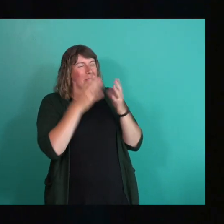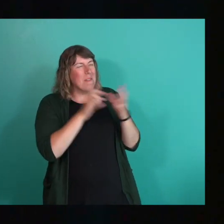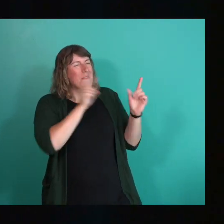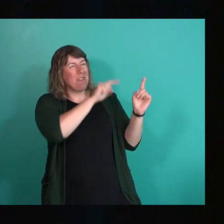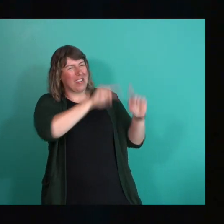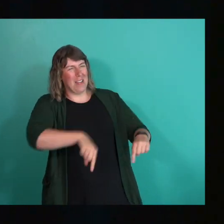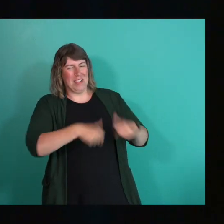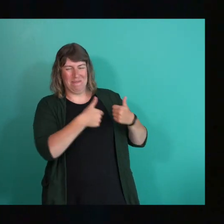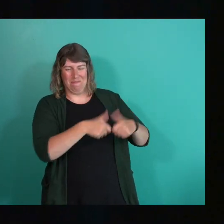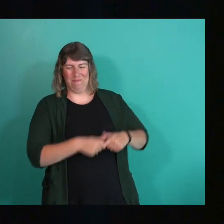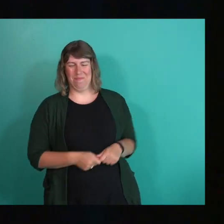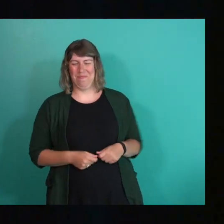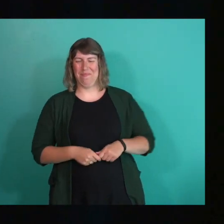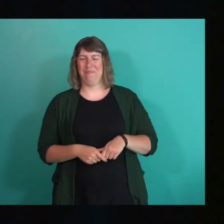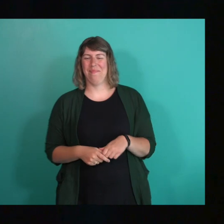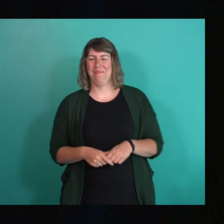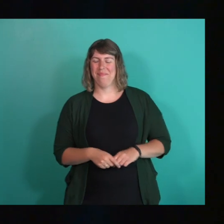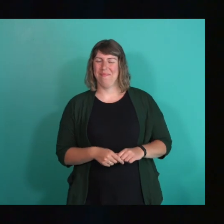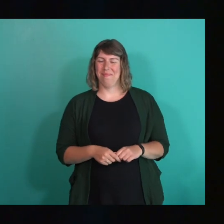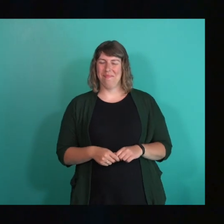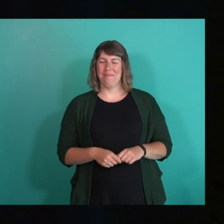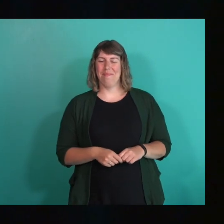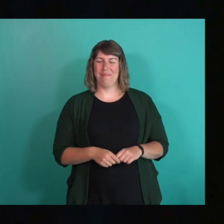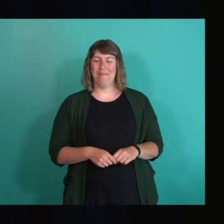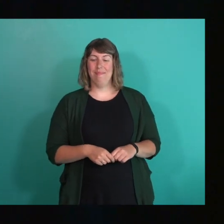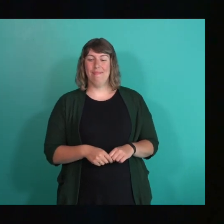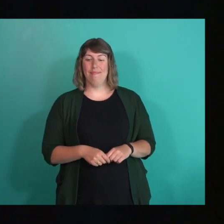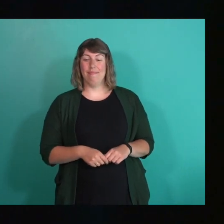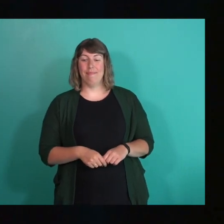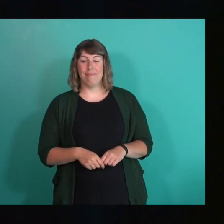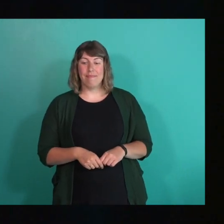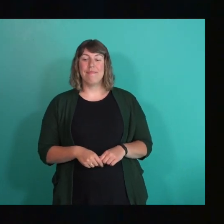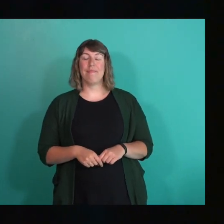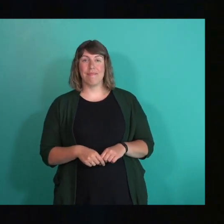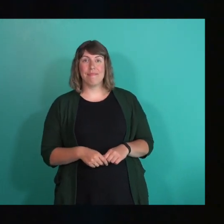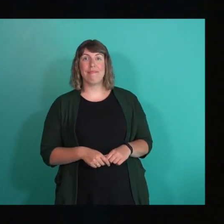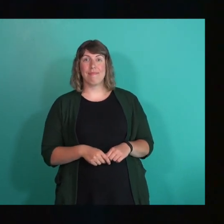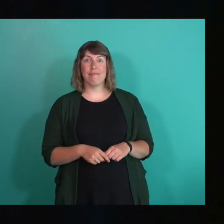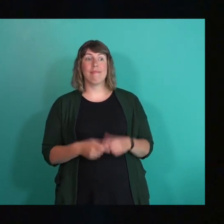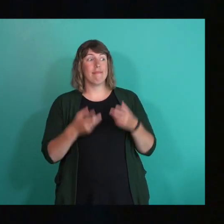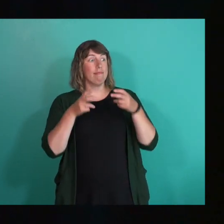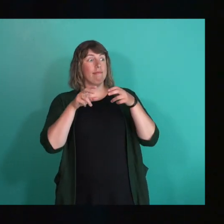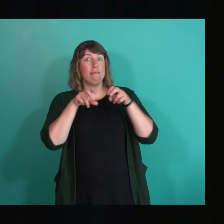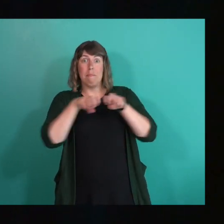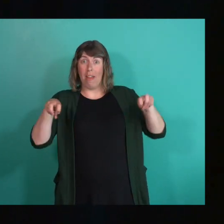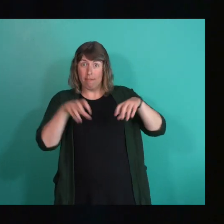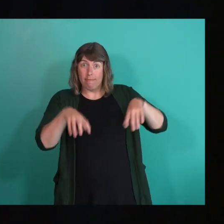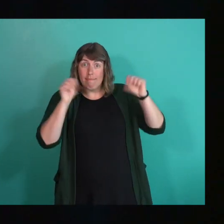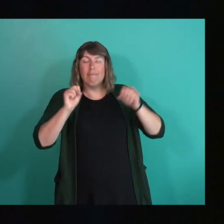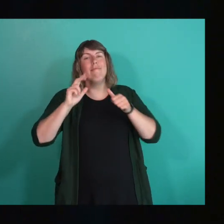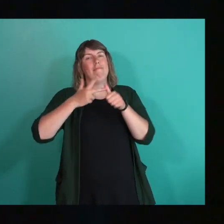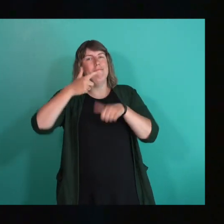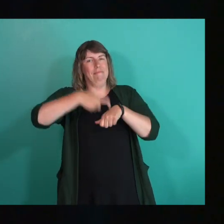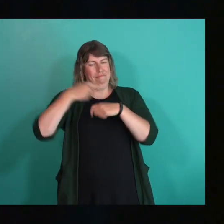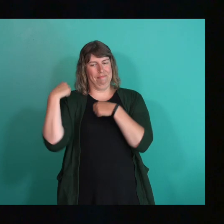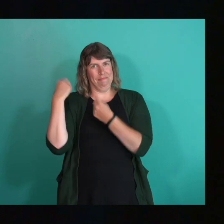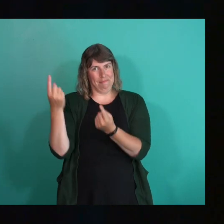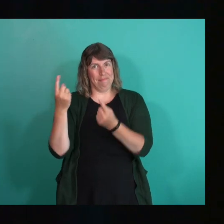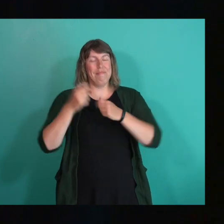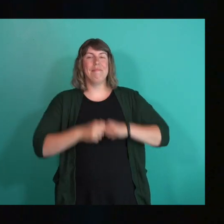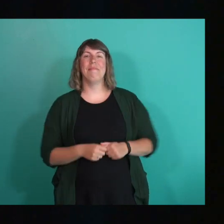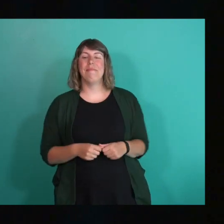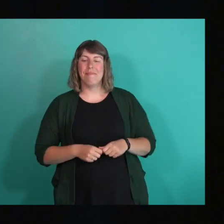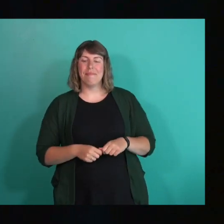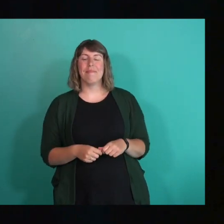you so much. You know, this is the third time that we have done the queer history panel. And it's,